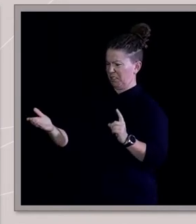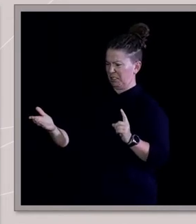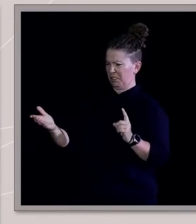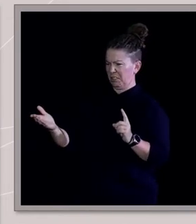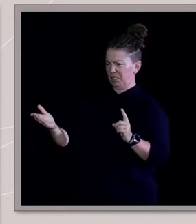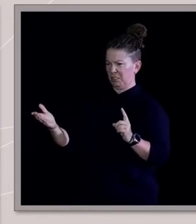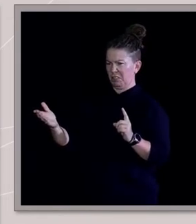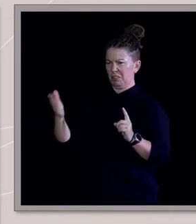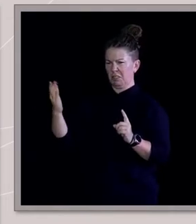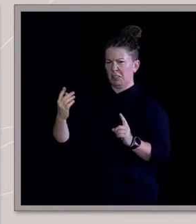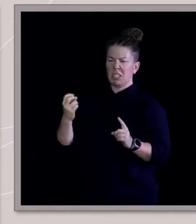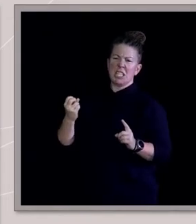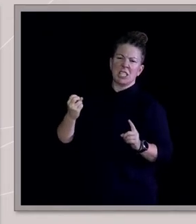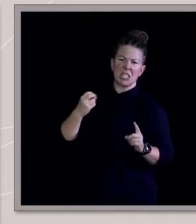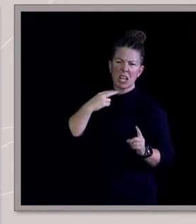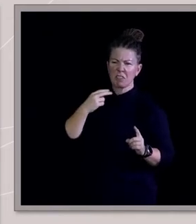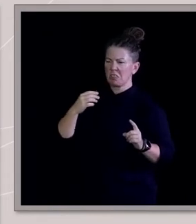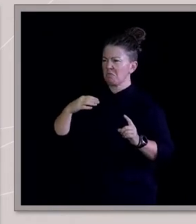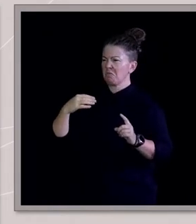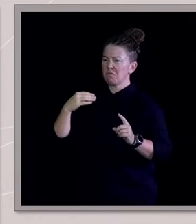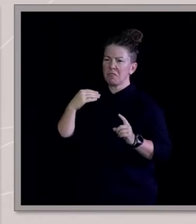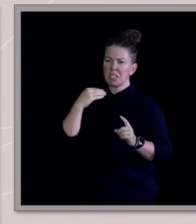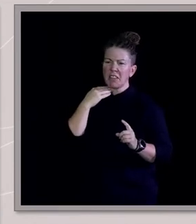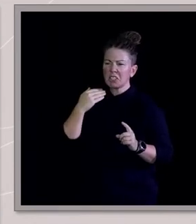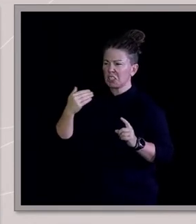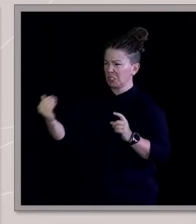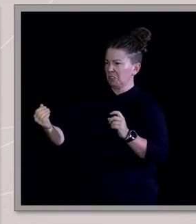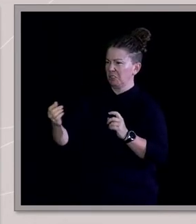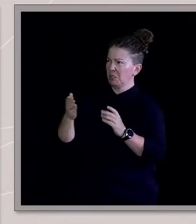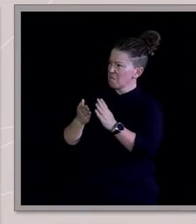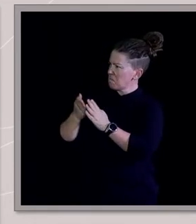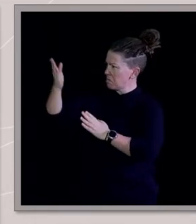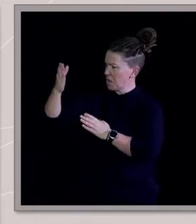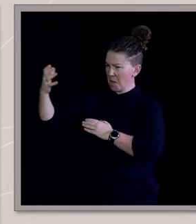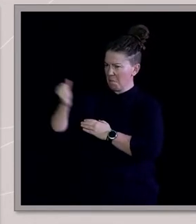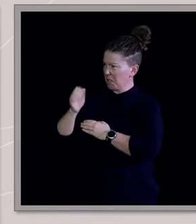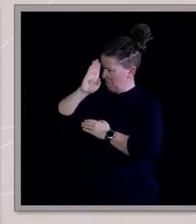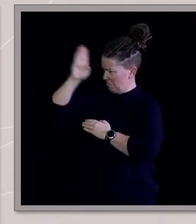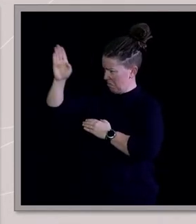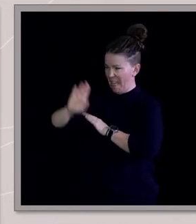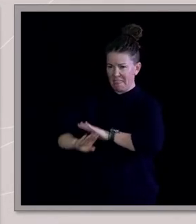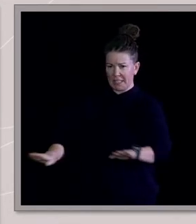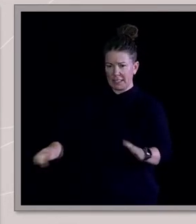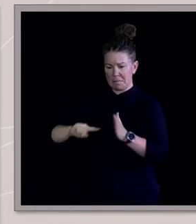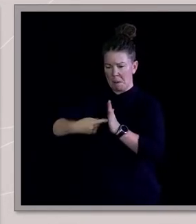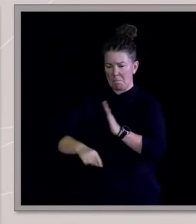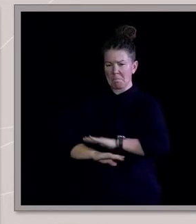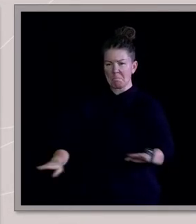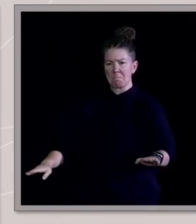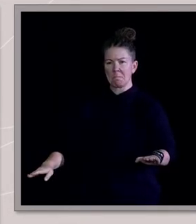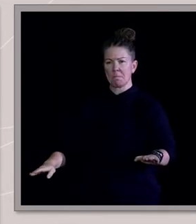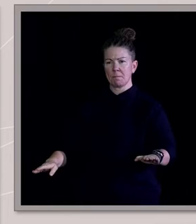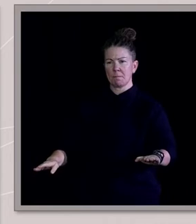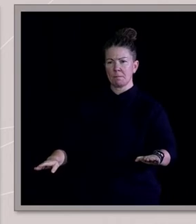hedonism, selfish destruction or the revival sent away to salvation and nothing in between. And realising that there was